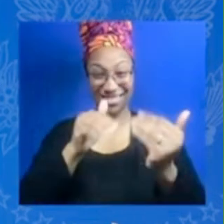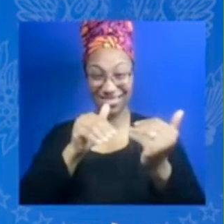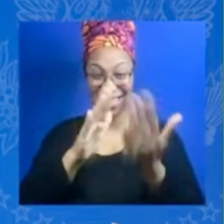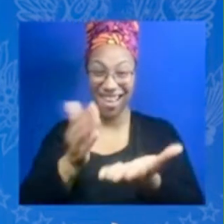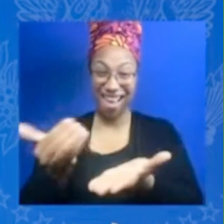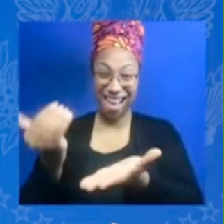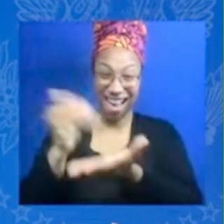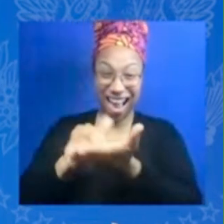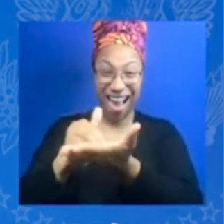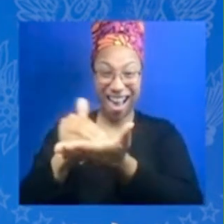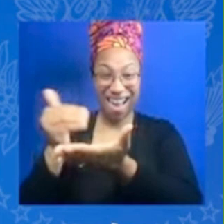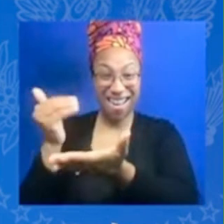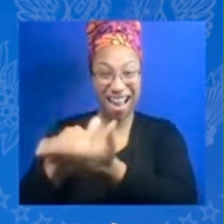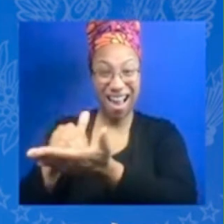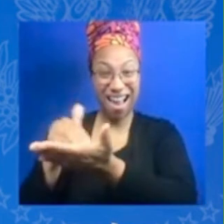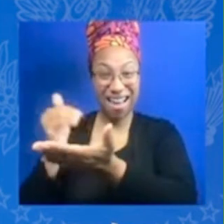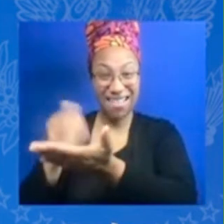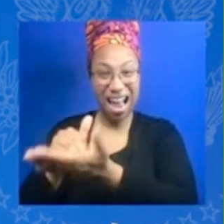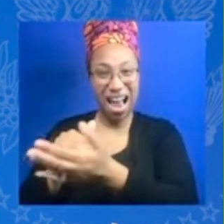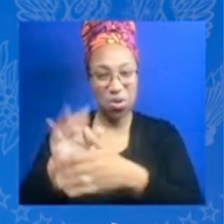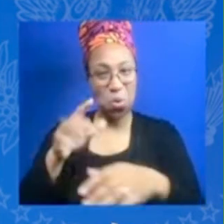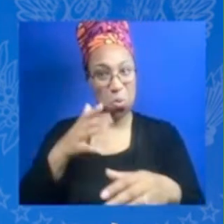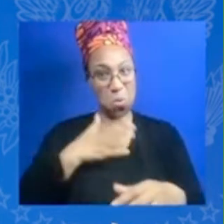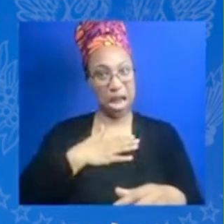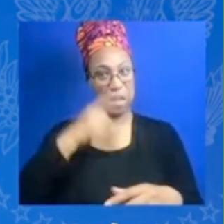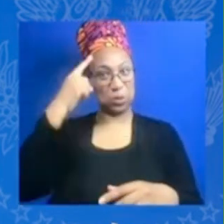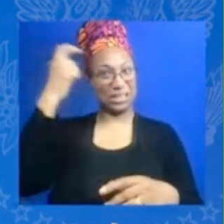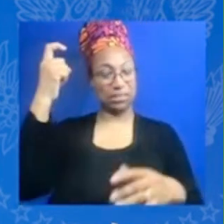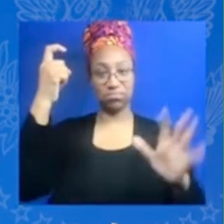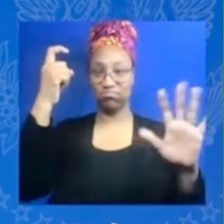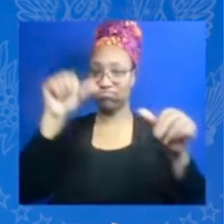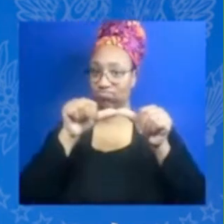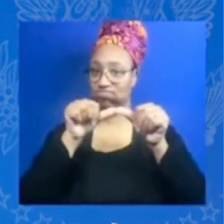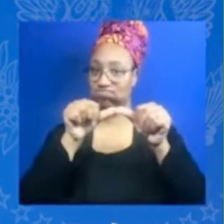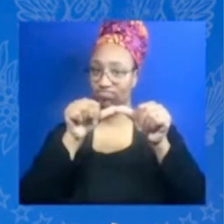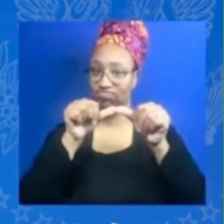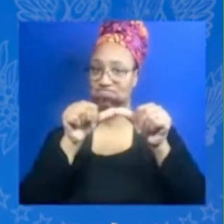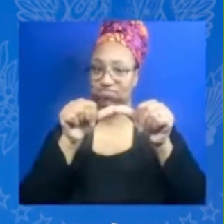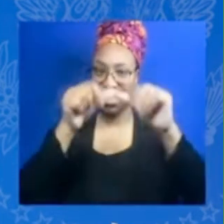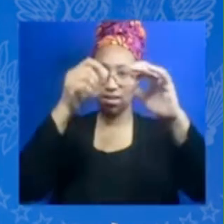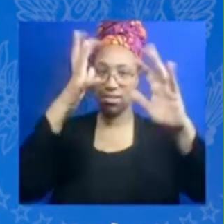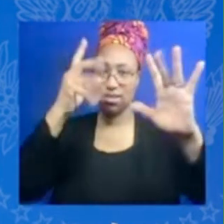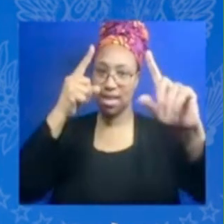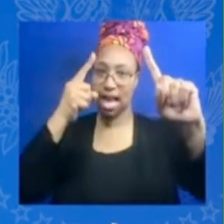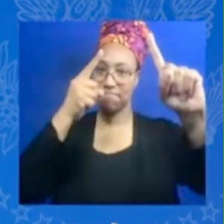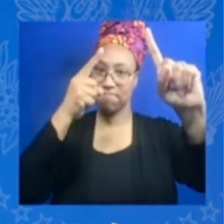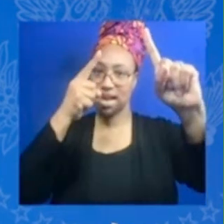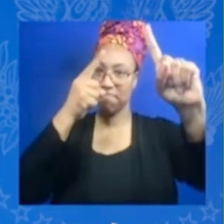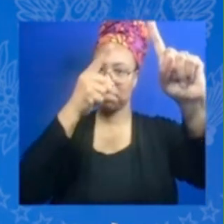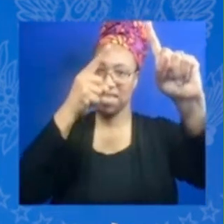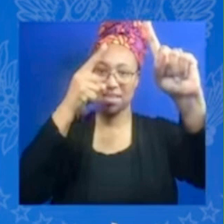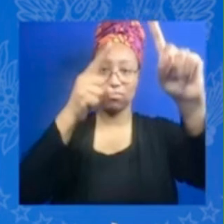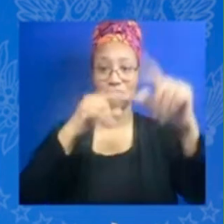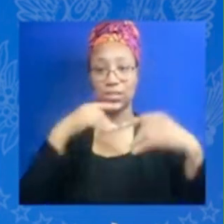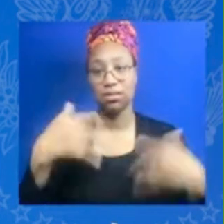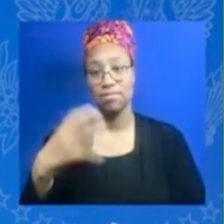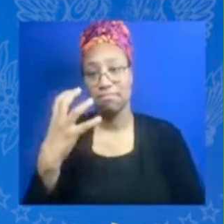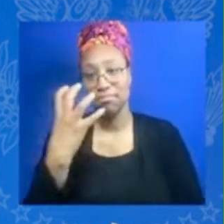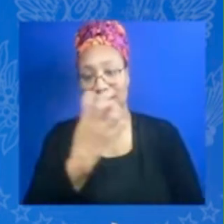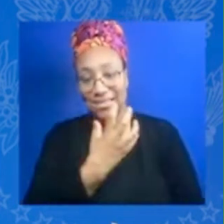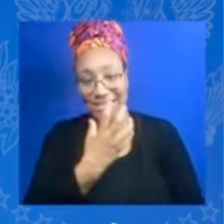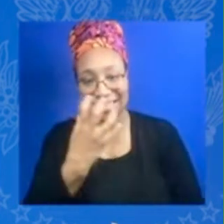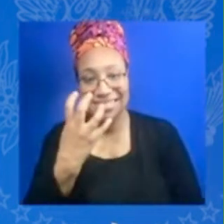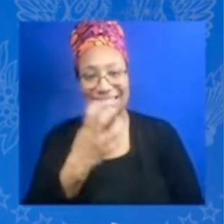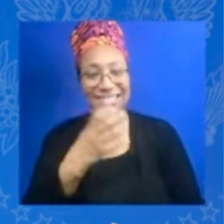you countered the barriers the obstacles that get put in front of so many women